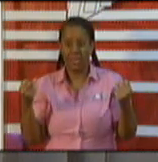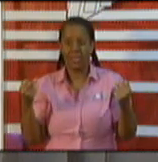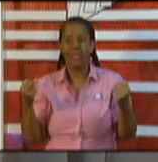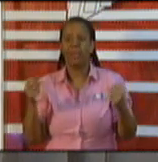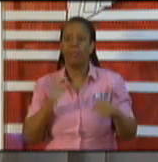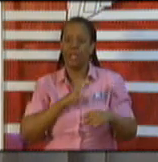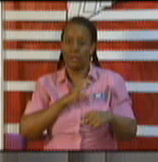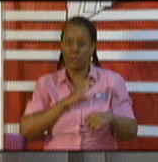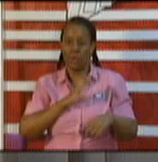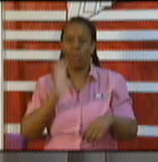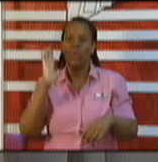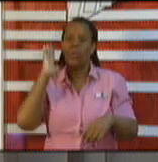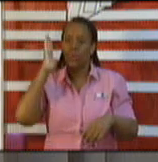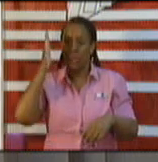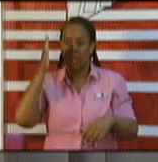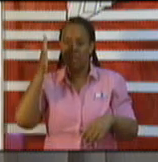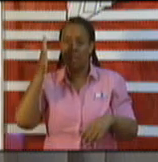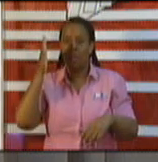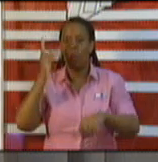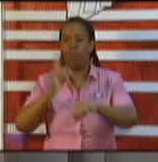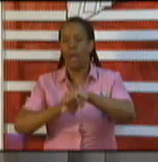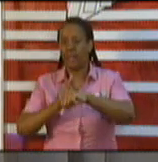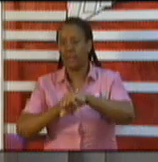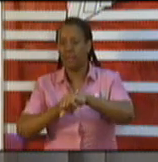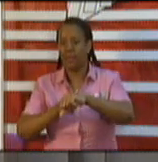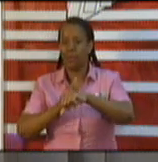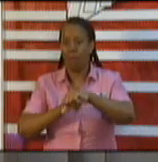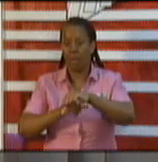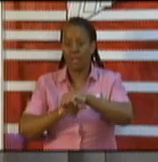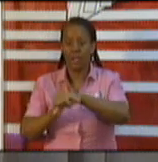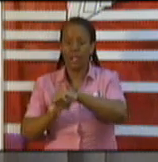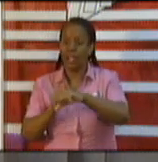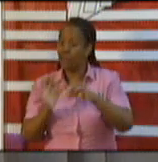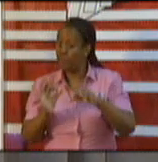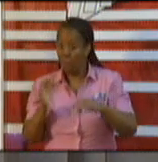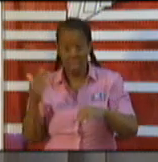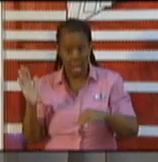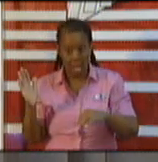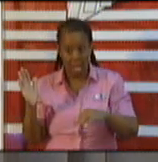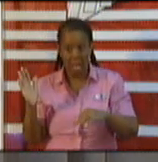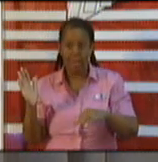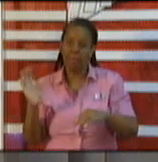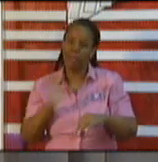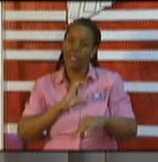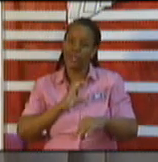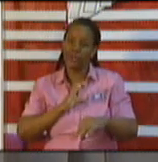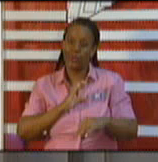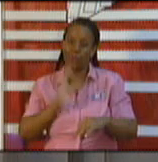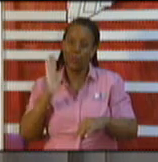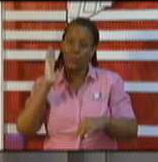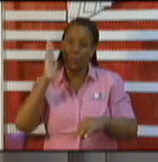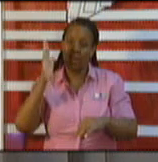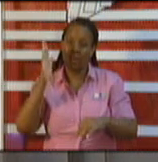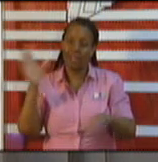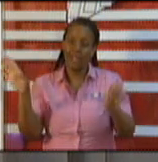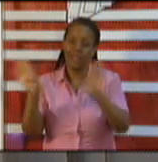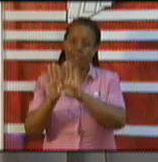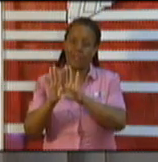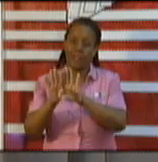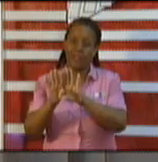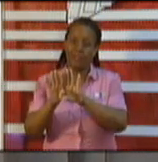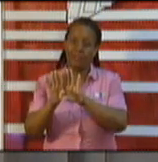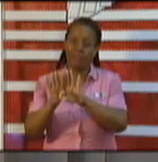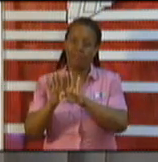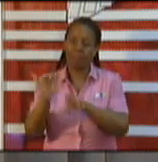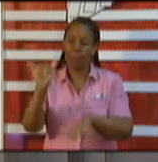will warn persons, if they don't adhere, the police are authorised to close the various bars